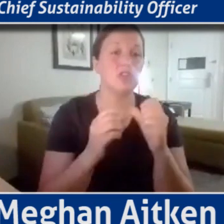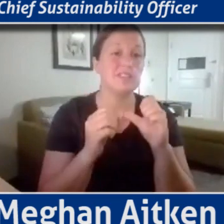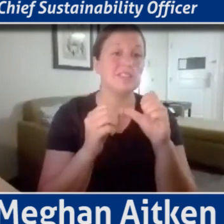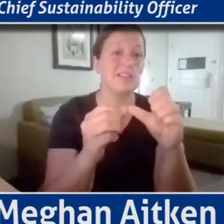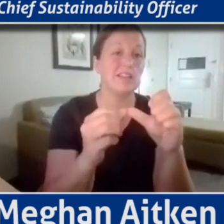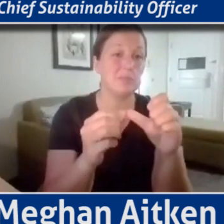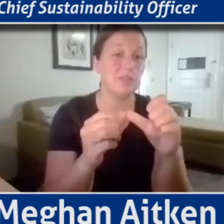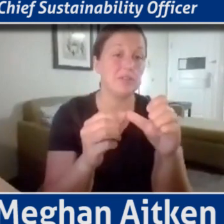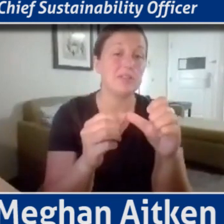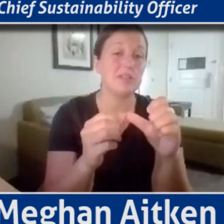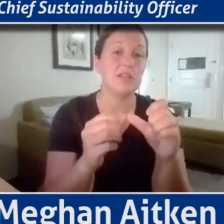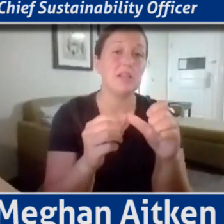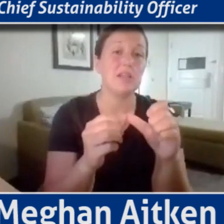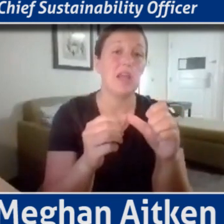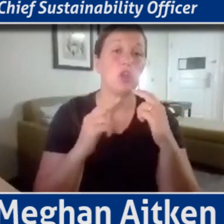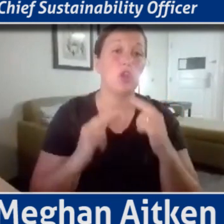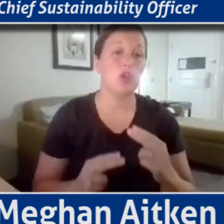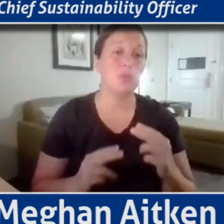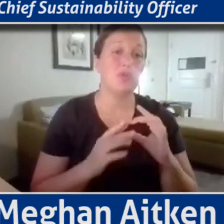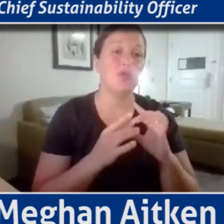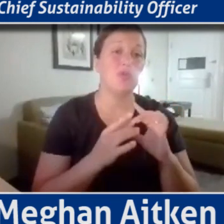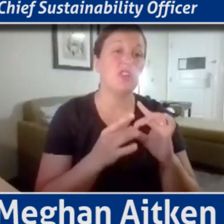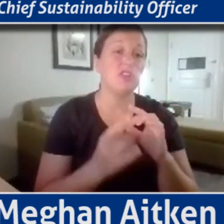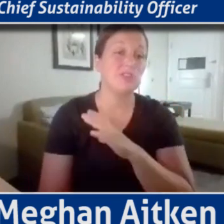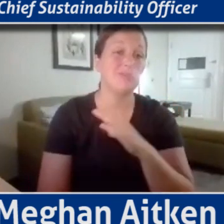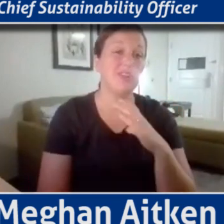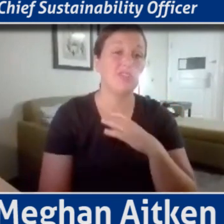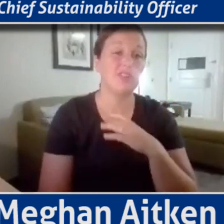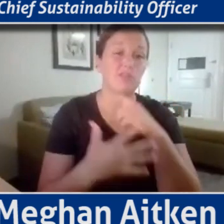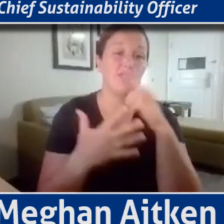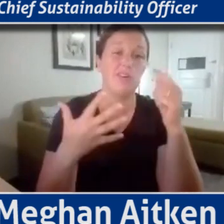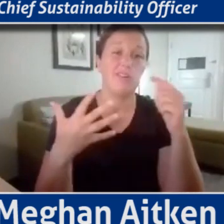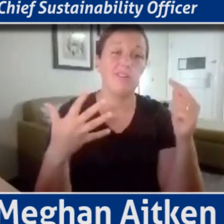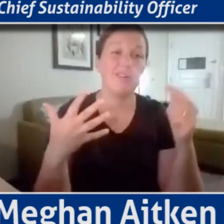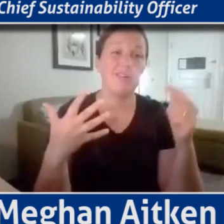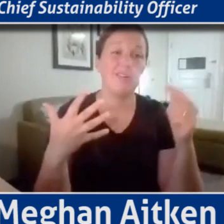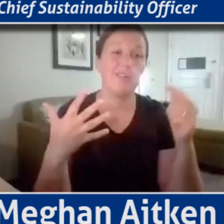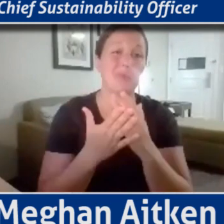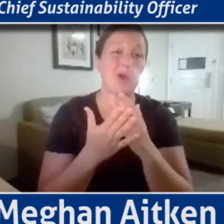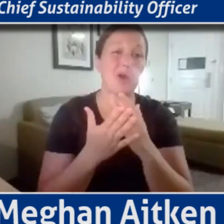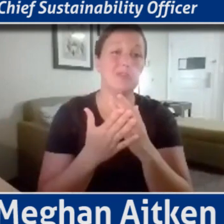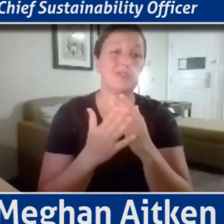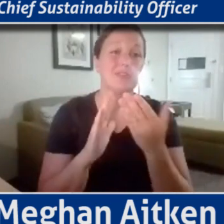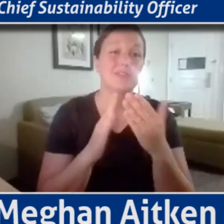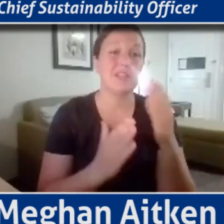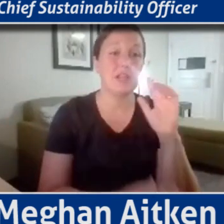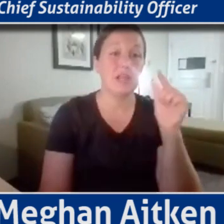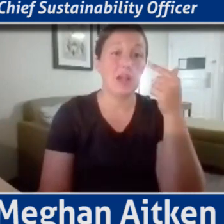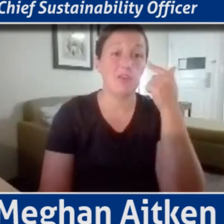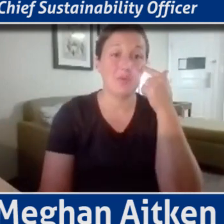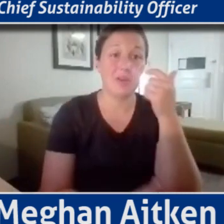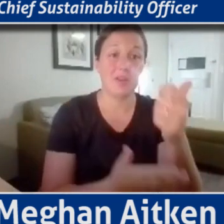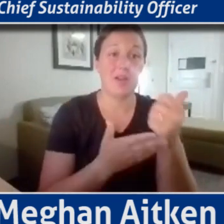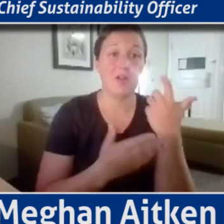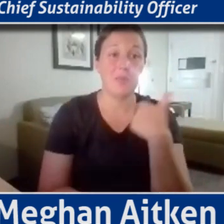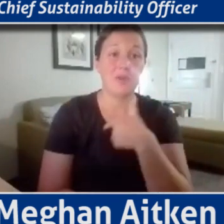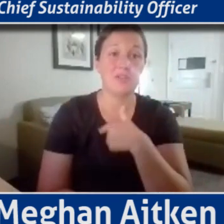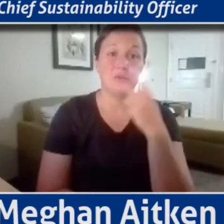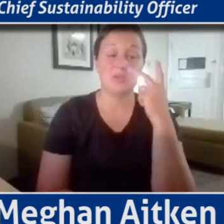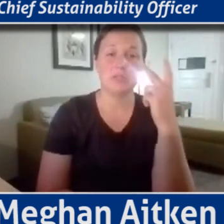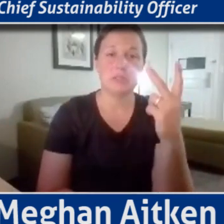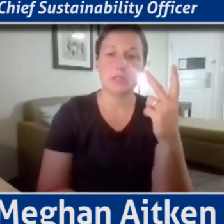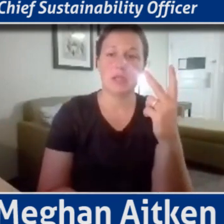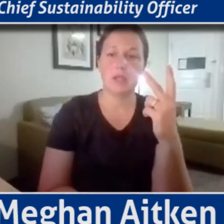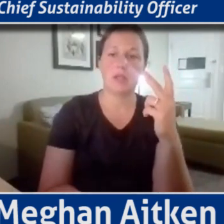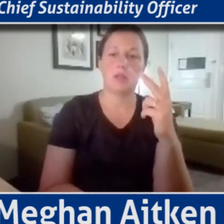um, and all the different kinds of facets of city government. We all start to see things knit together, um, in a different way,